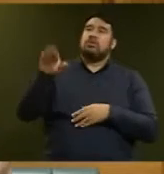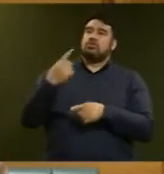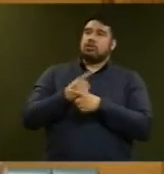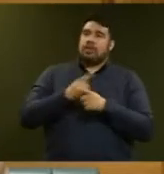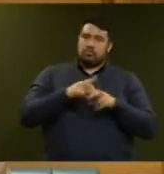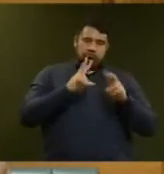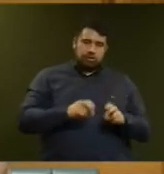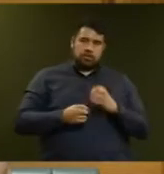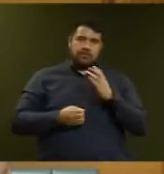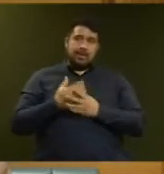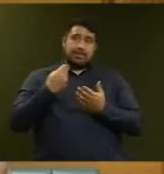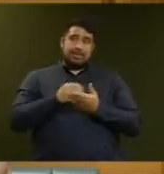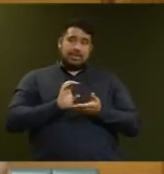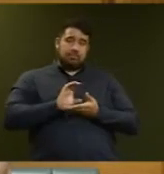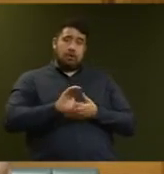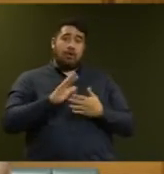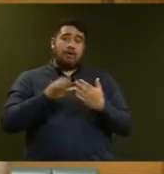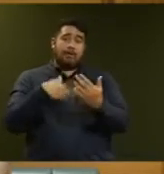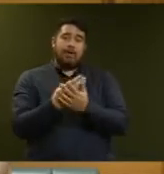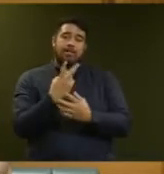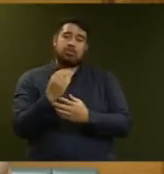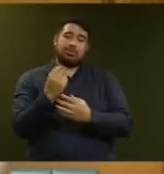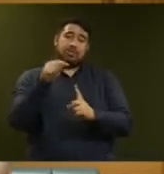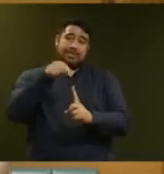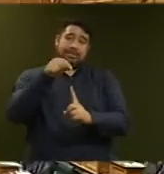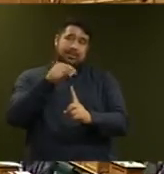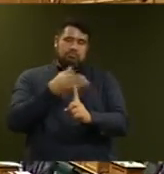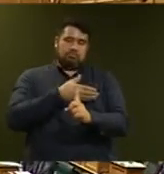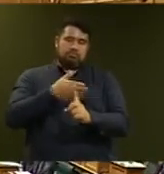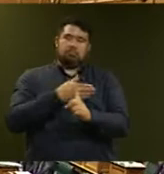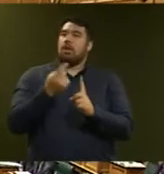spending by 2020, not in 10 years?